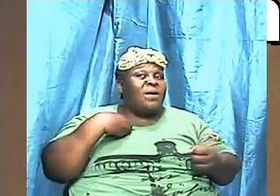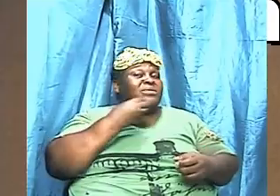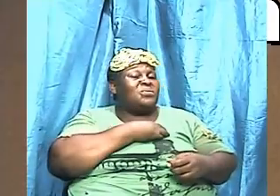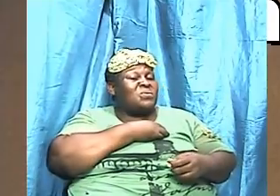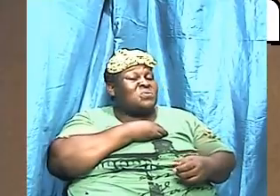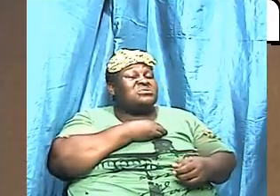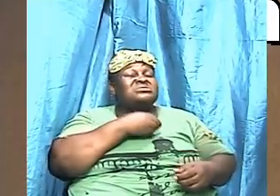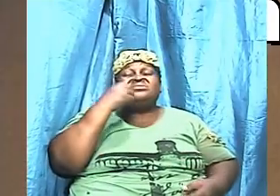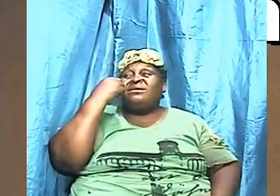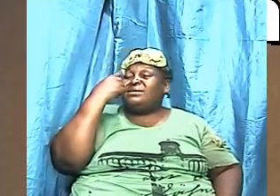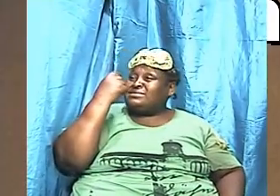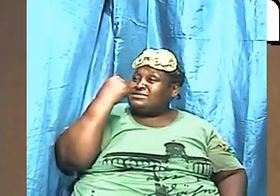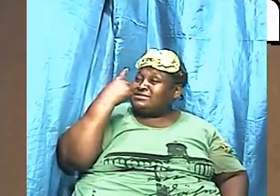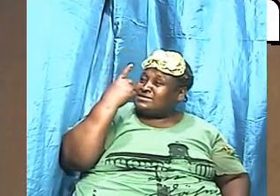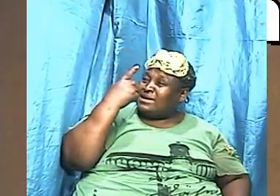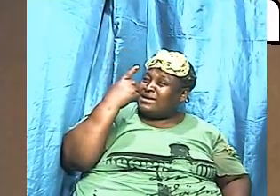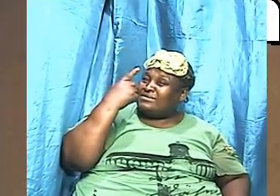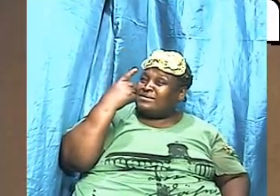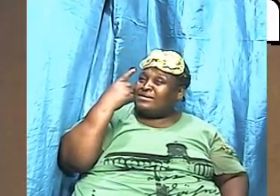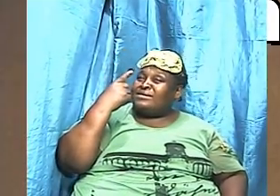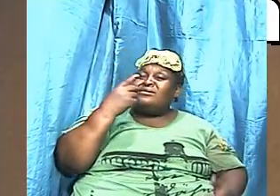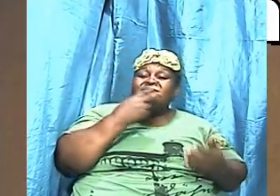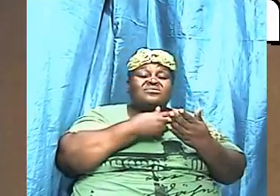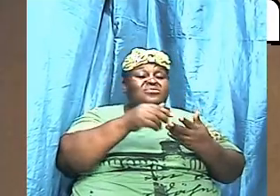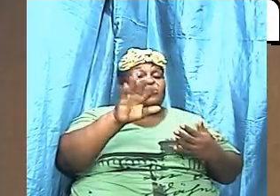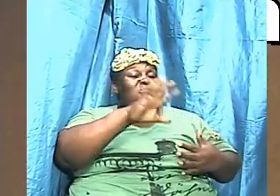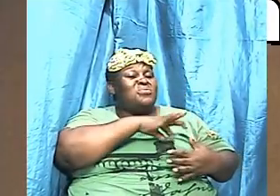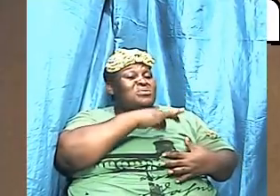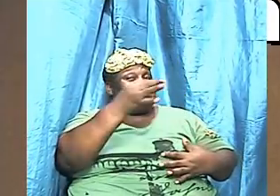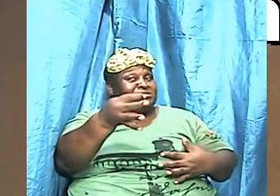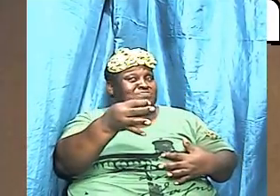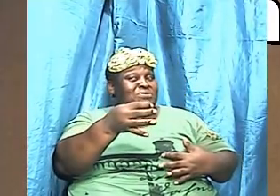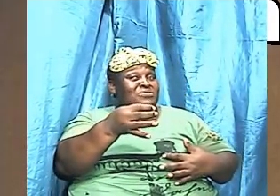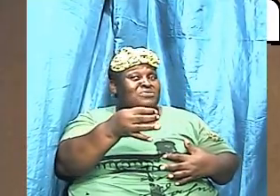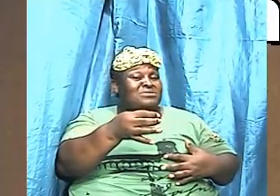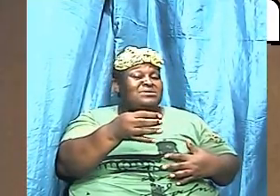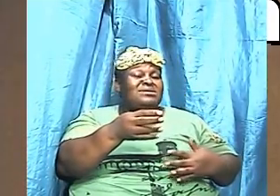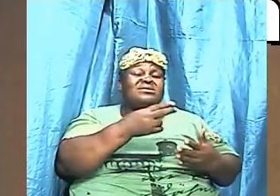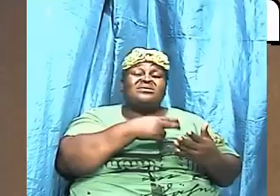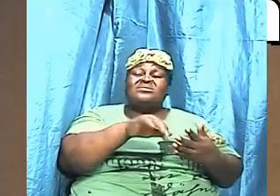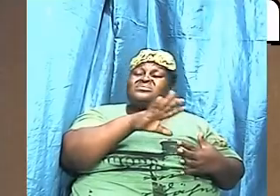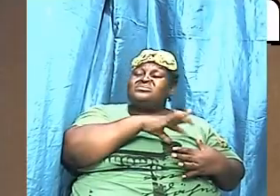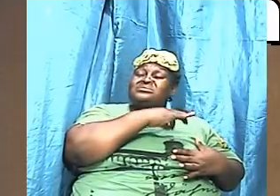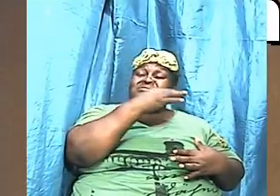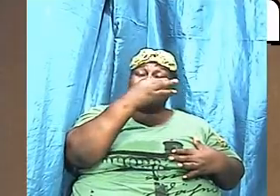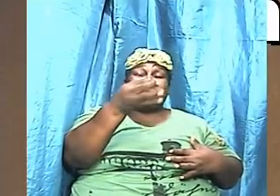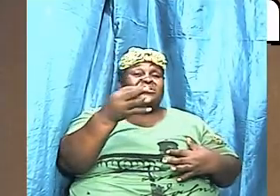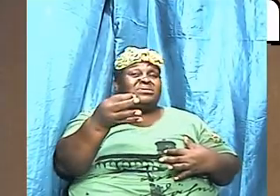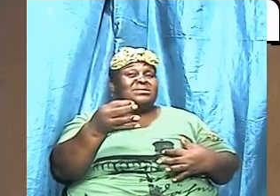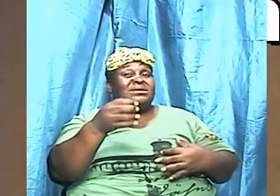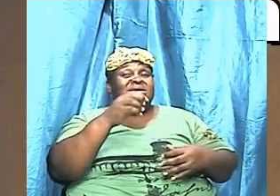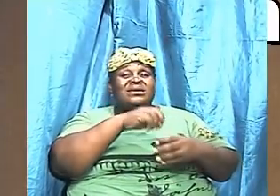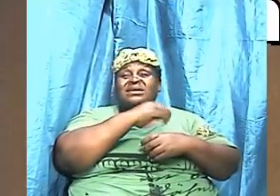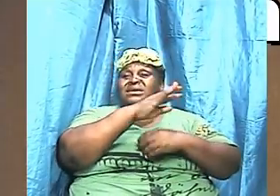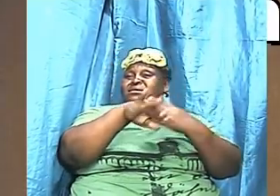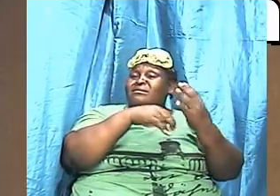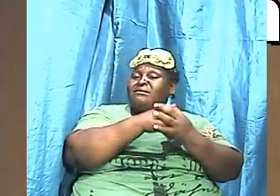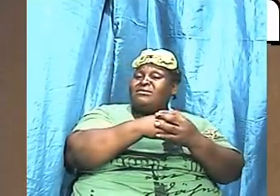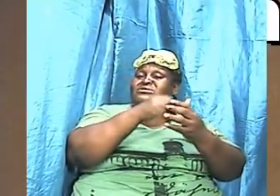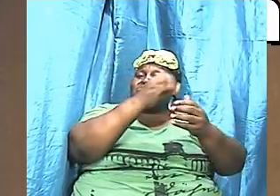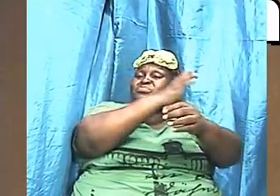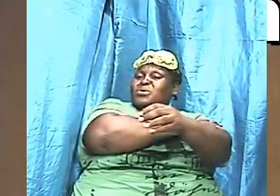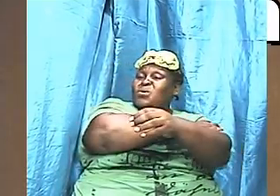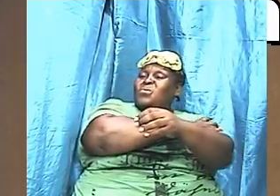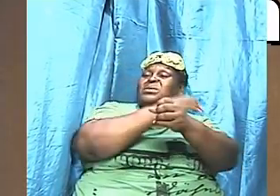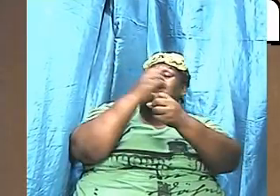of the most high God the Holy Spirit the Holy Ghost in all of his power and